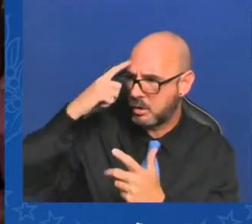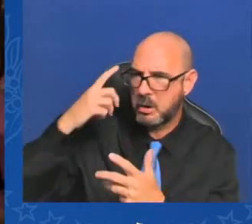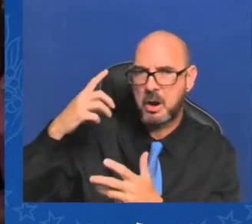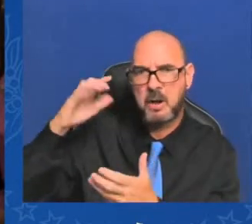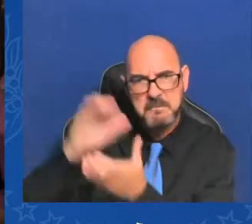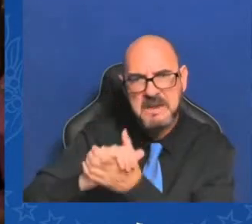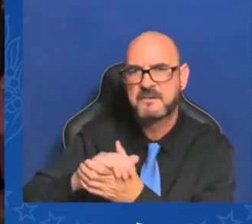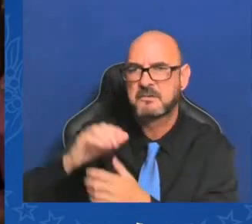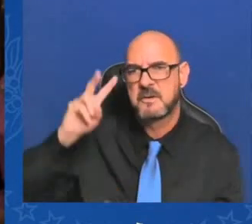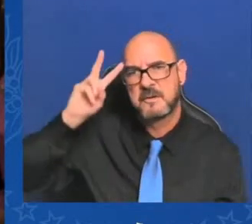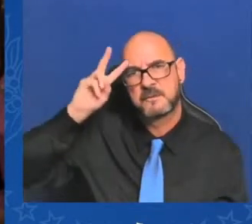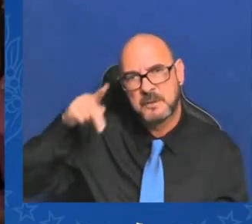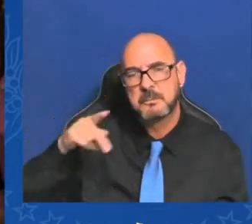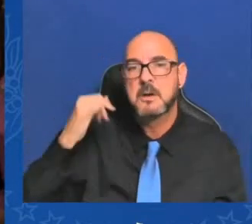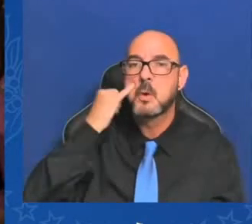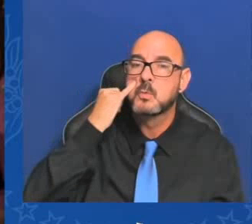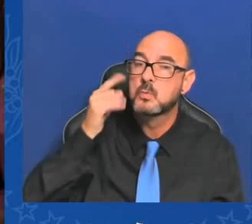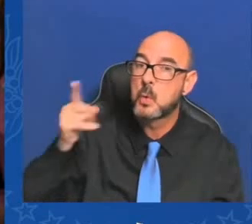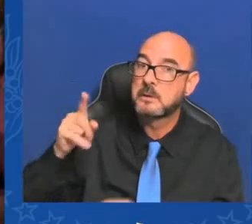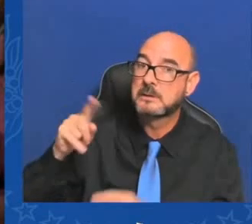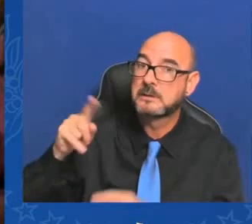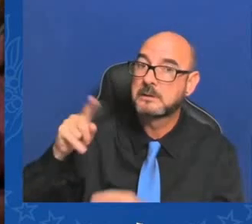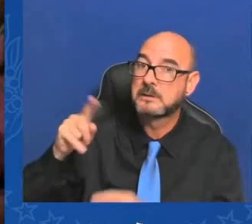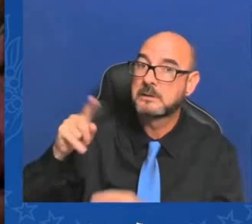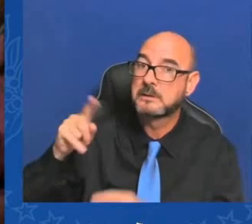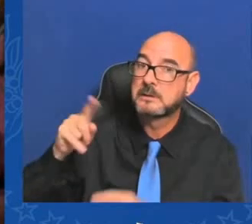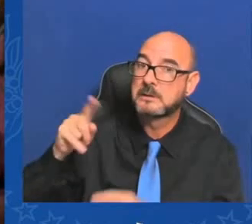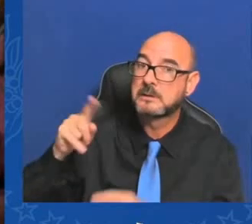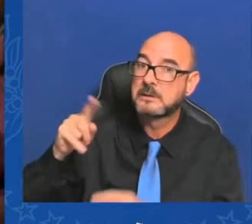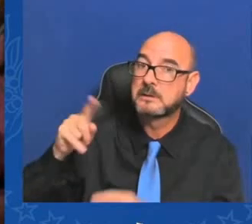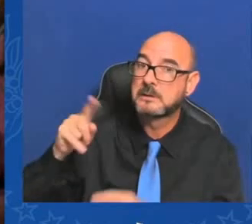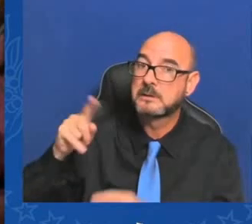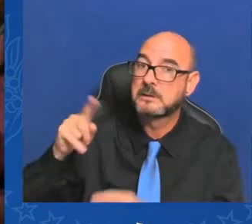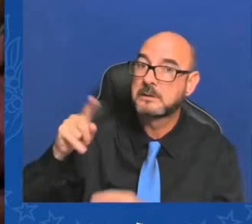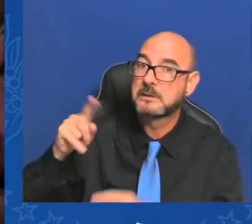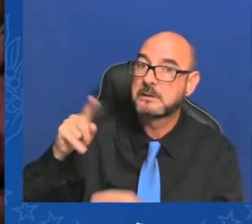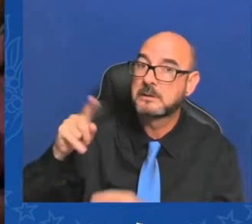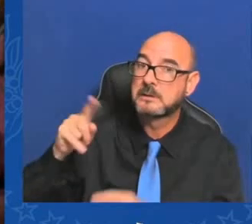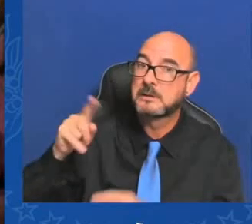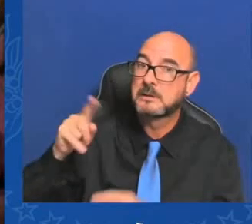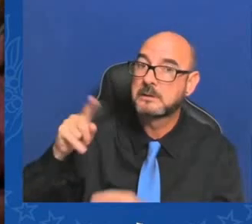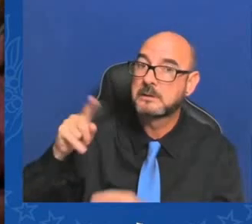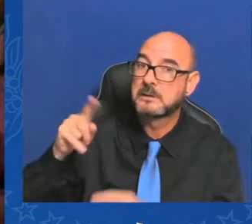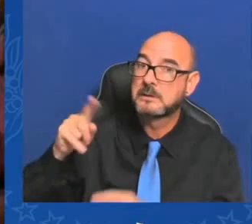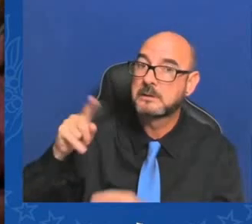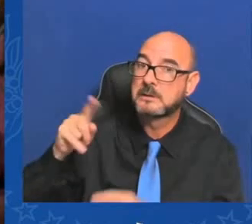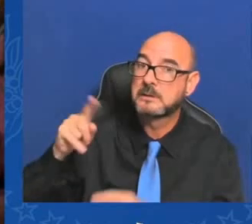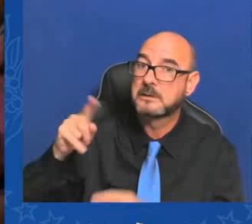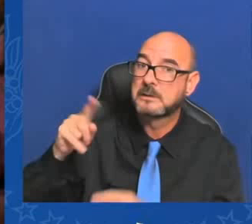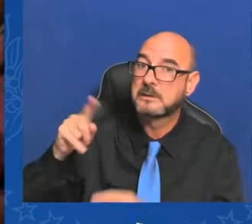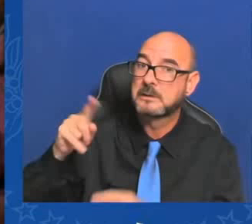that she would fare better against former president Donald Trump. By the way, that's an argument I actually believe the last video I